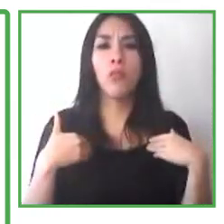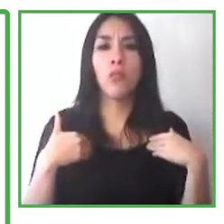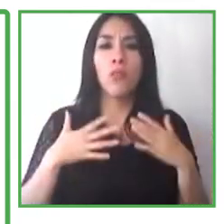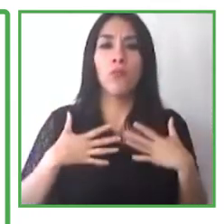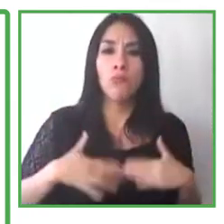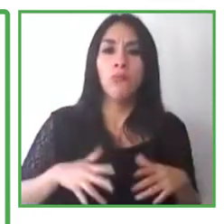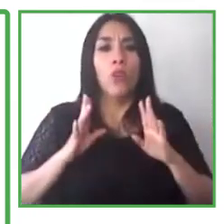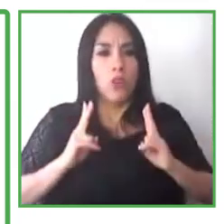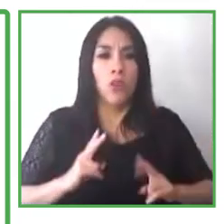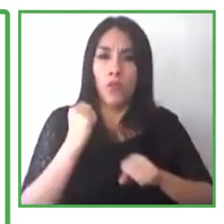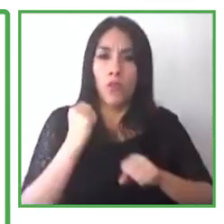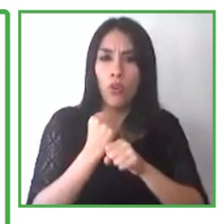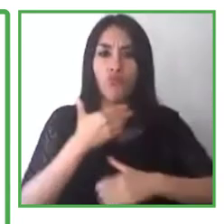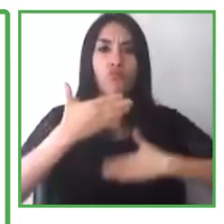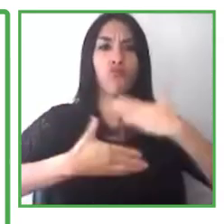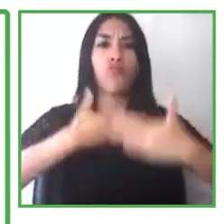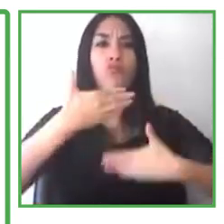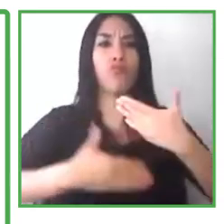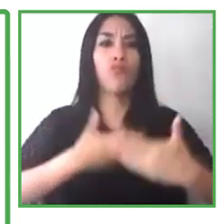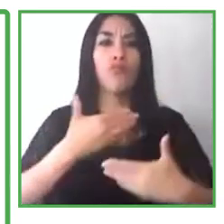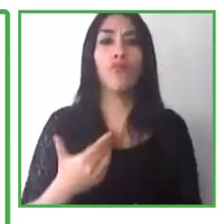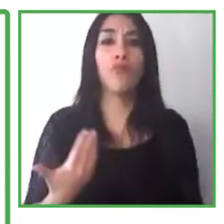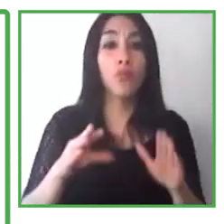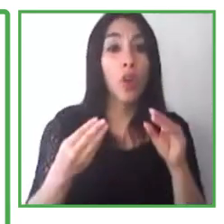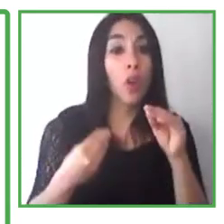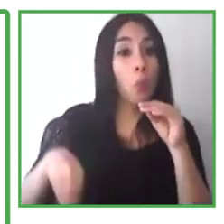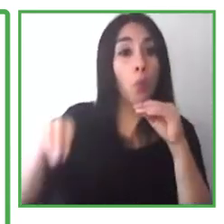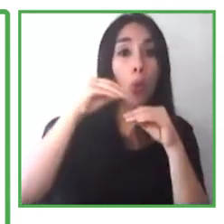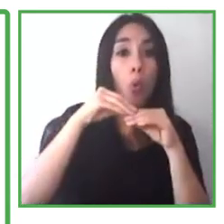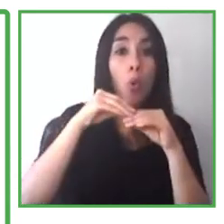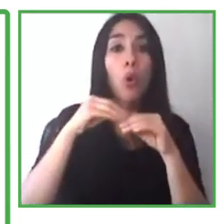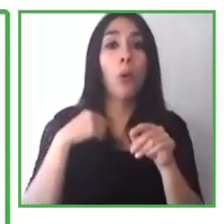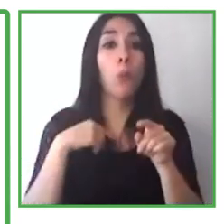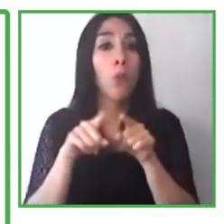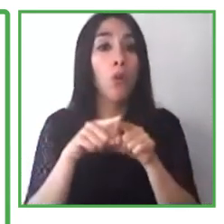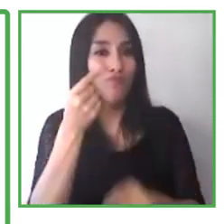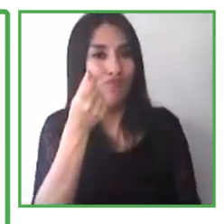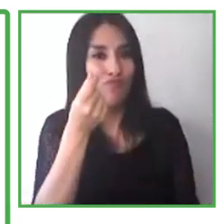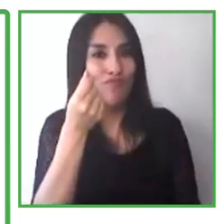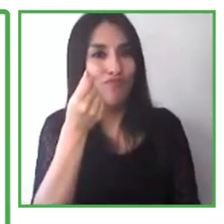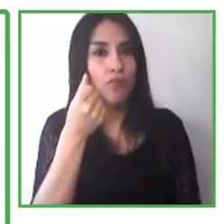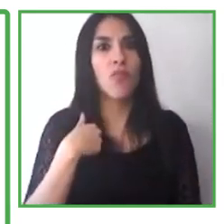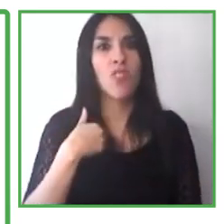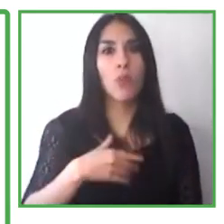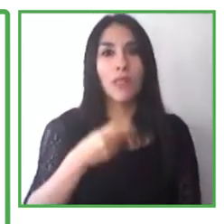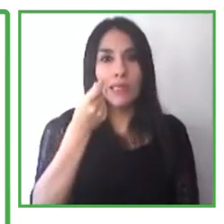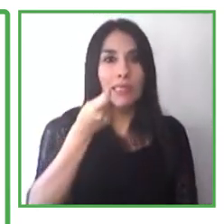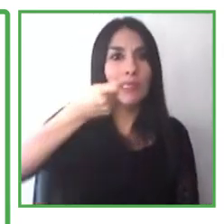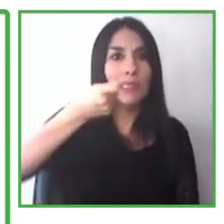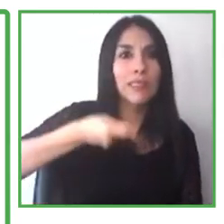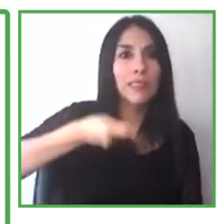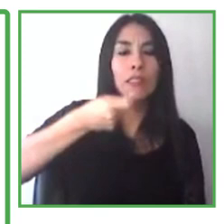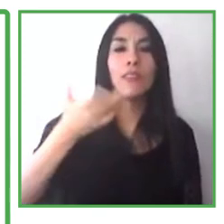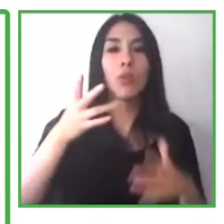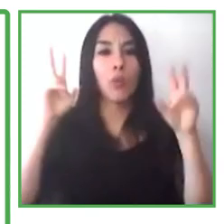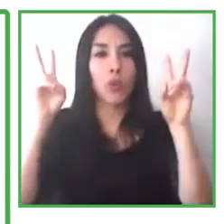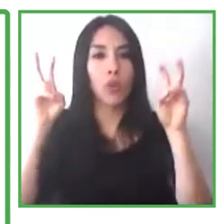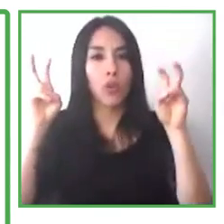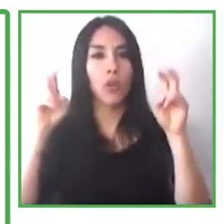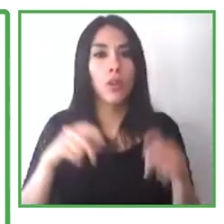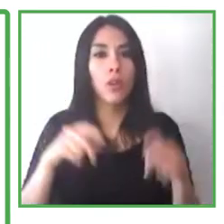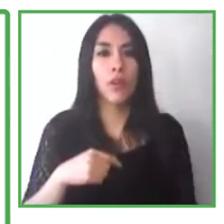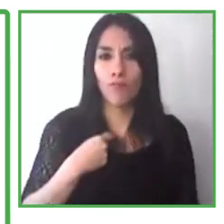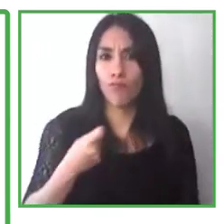is a cost associated to the provision of the accommodation. And this is particularly true for large organizations.